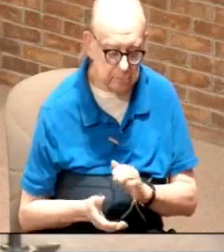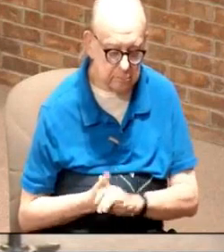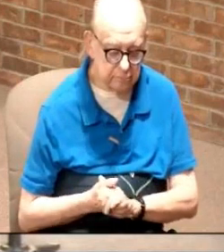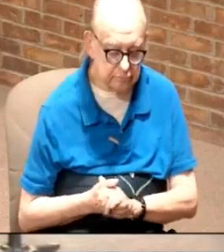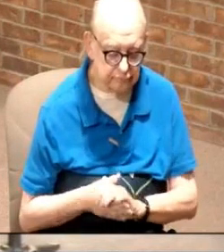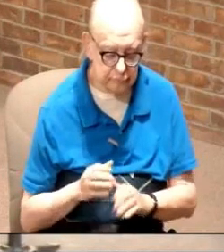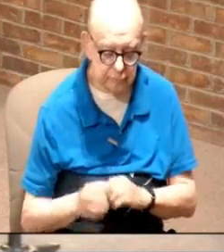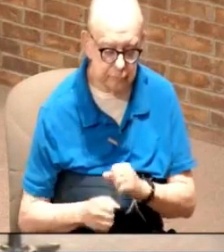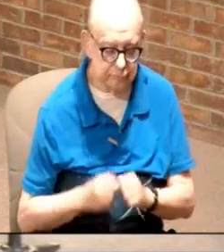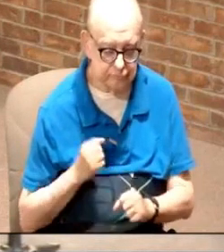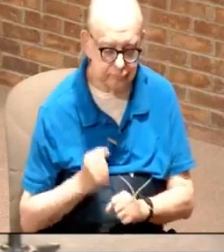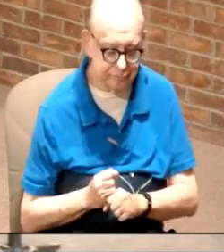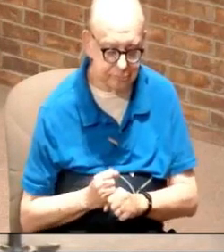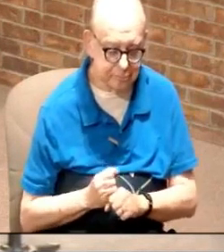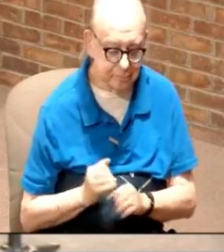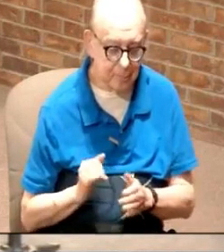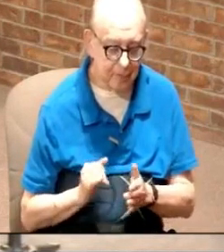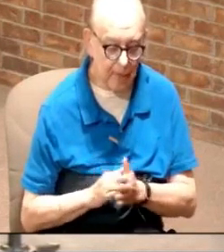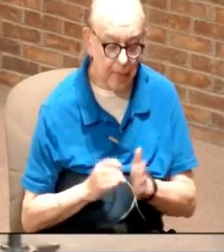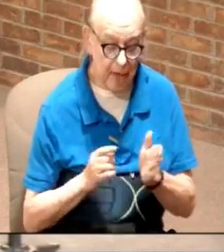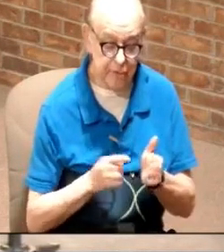I say it shows